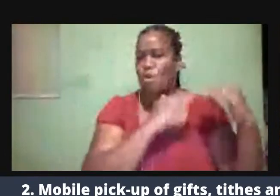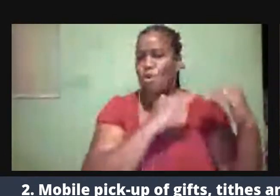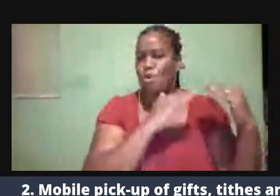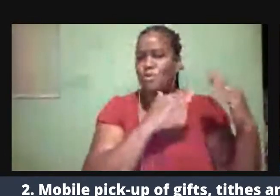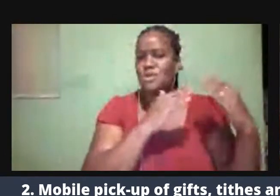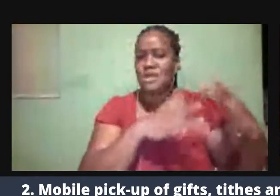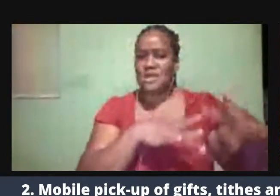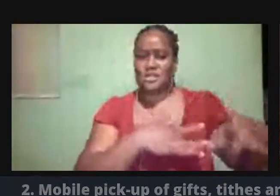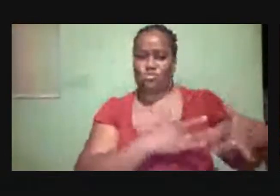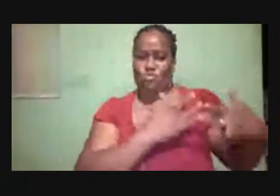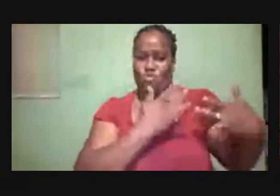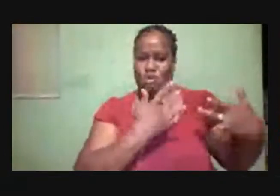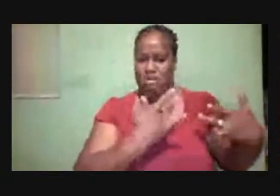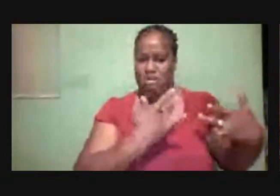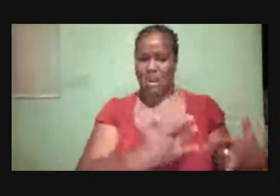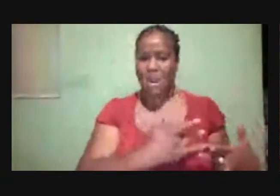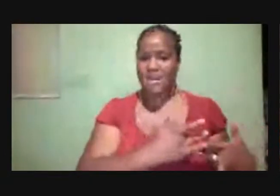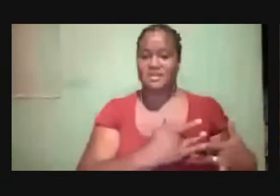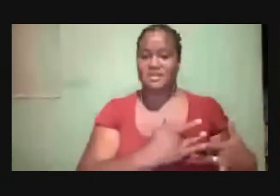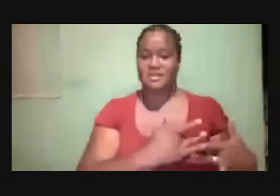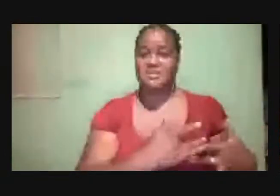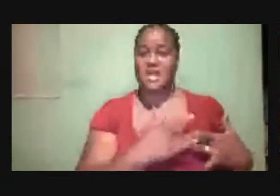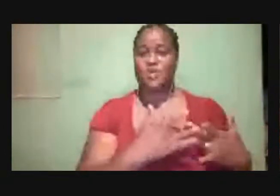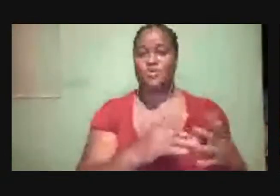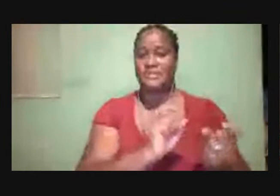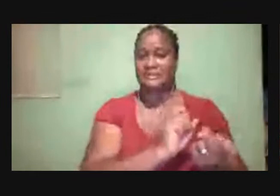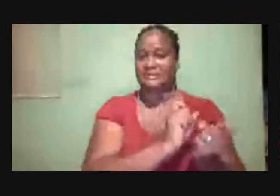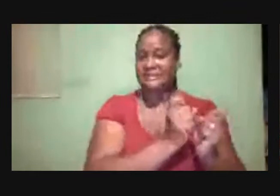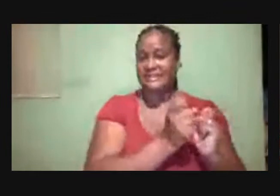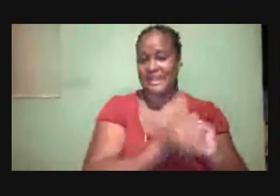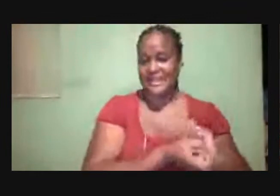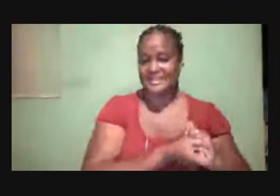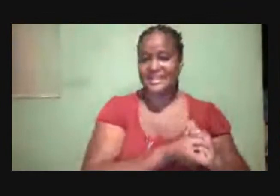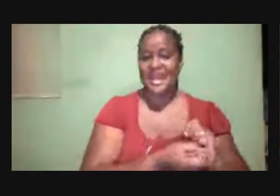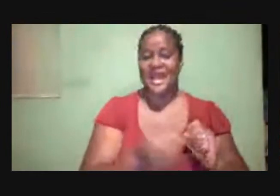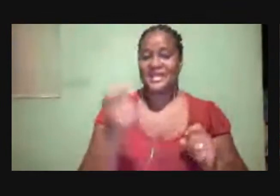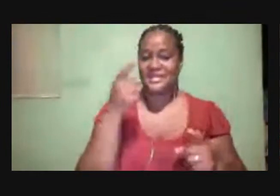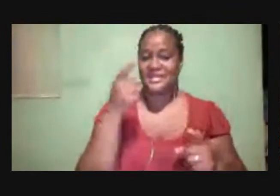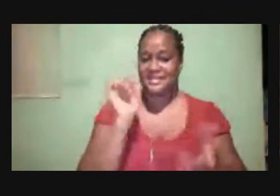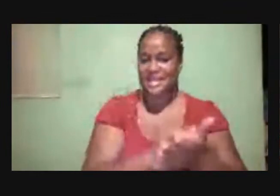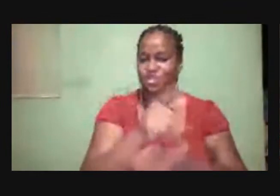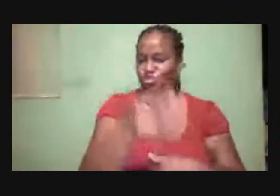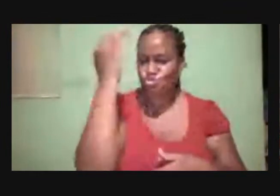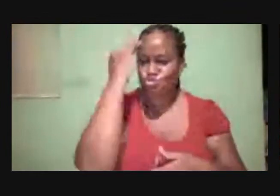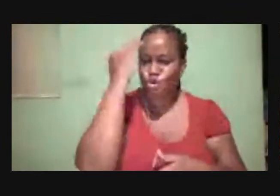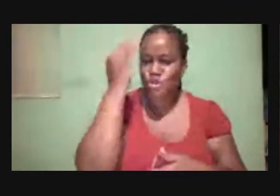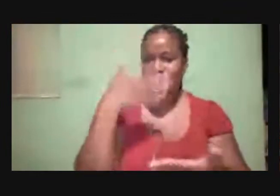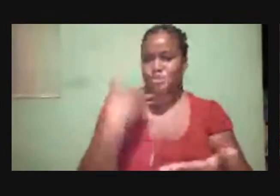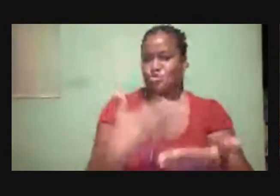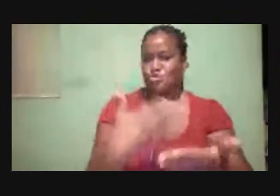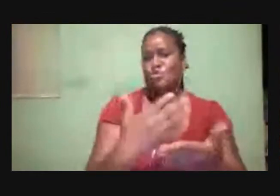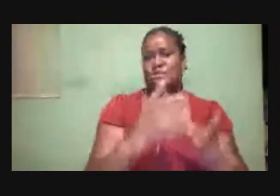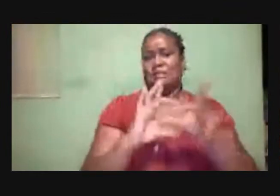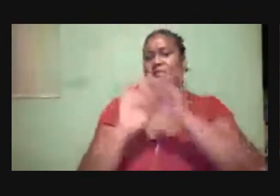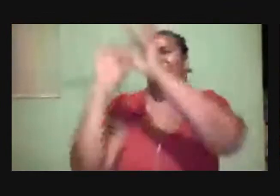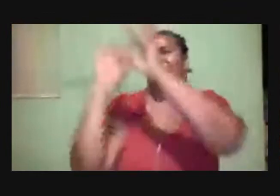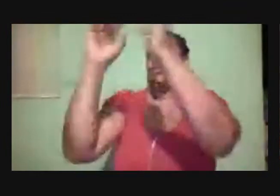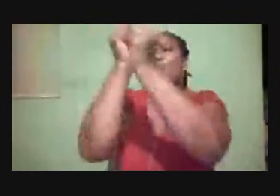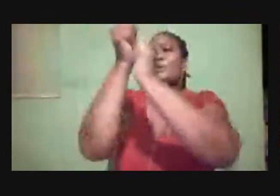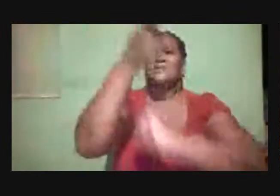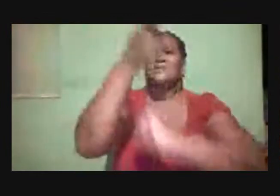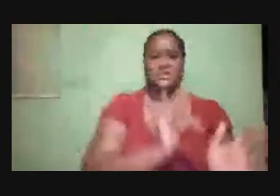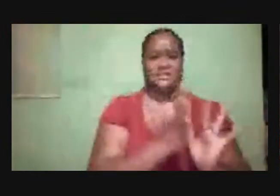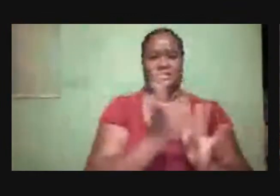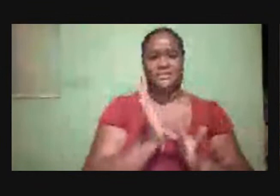to a new height. To know that you are closer connected with Jesus. This evening we have